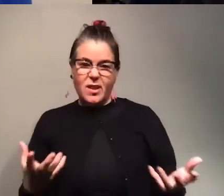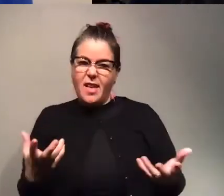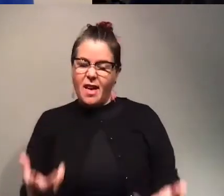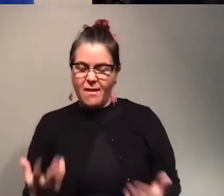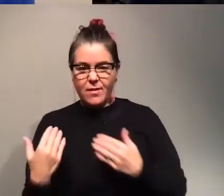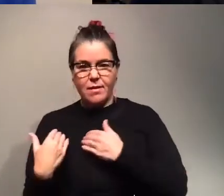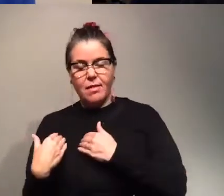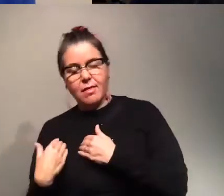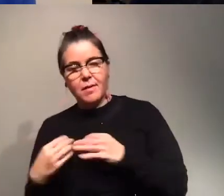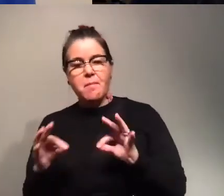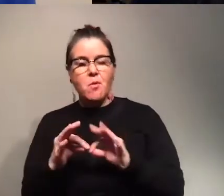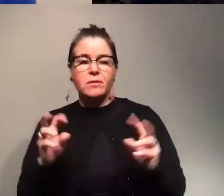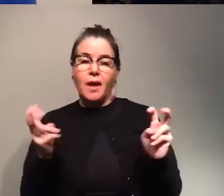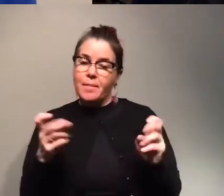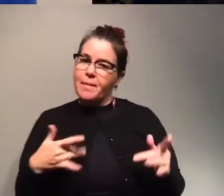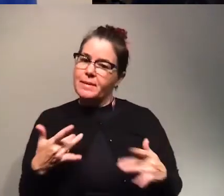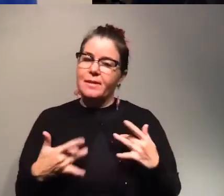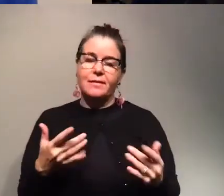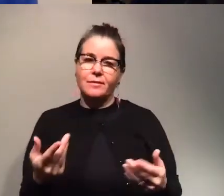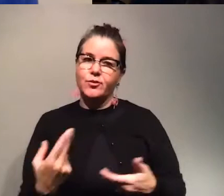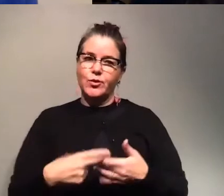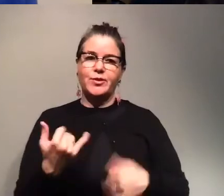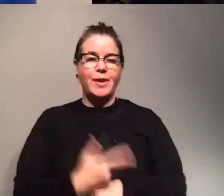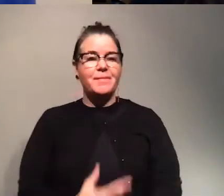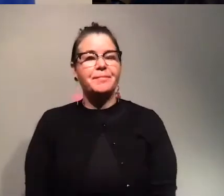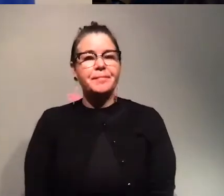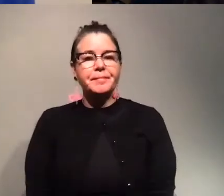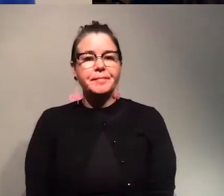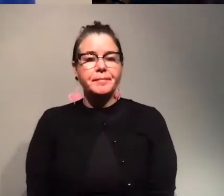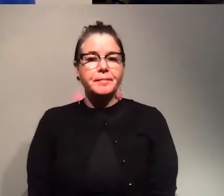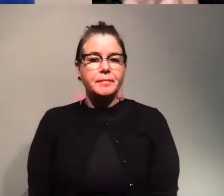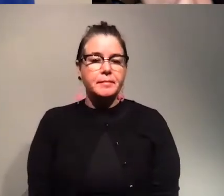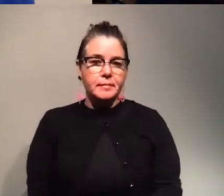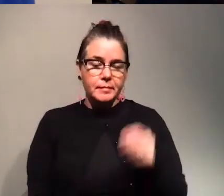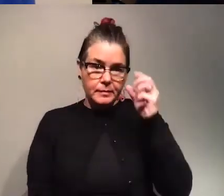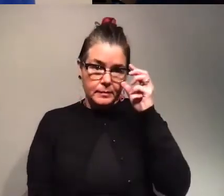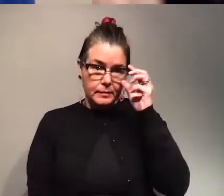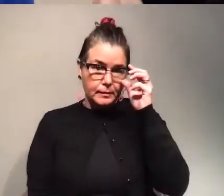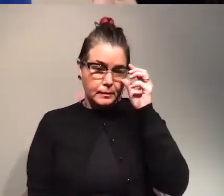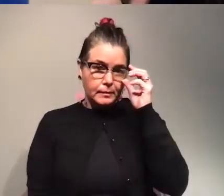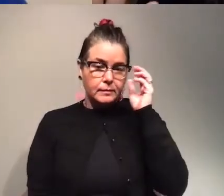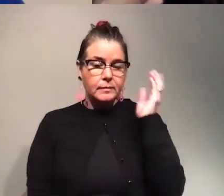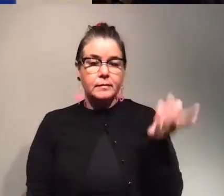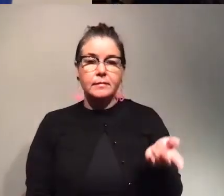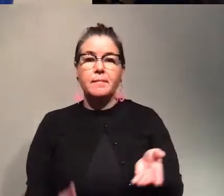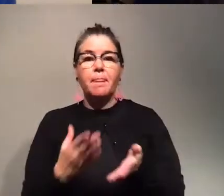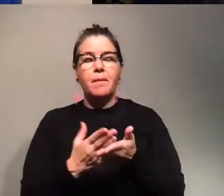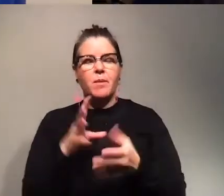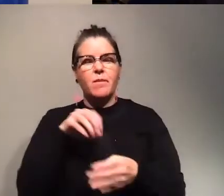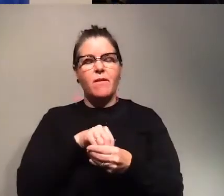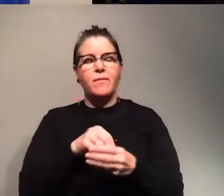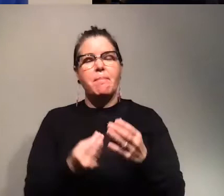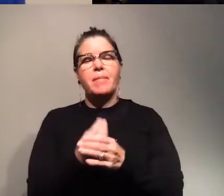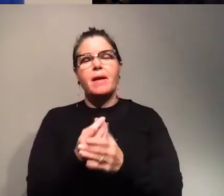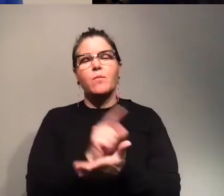topic, so I'm really really excited to have Melissa here today. So this is part of Plant Week as part of the